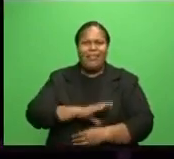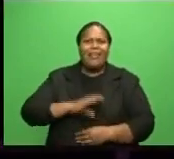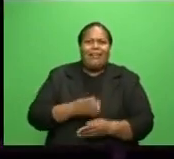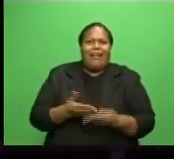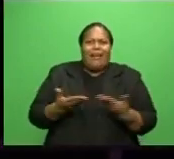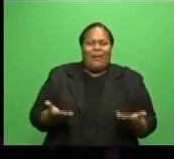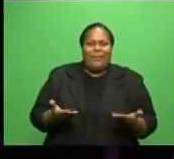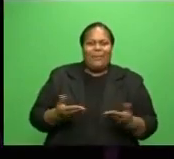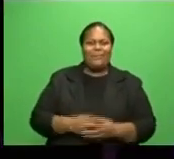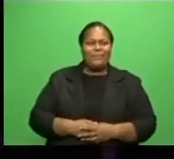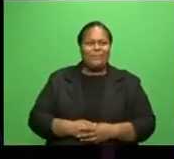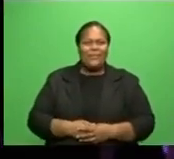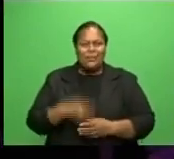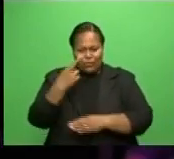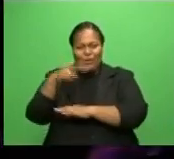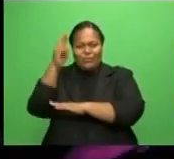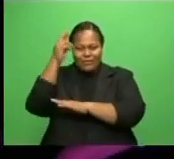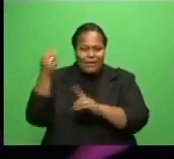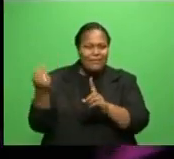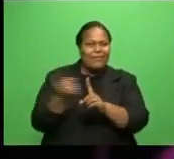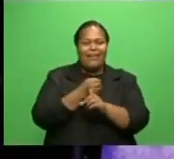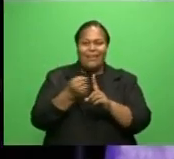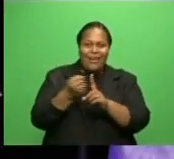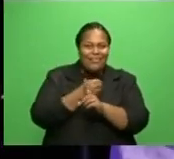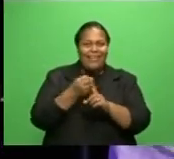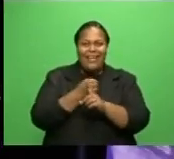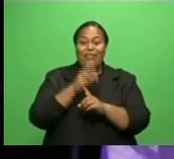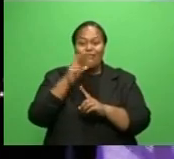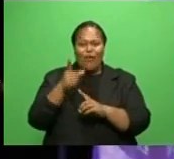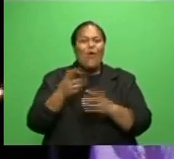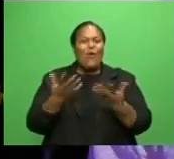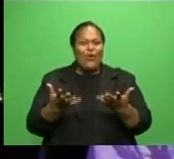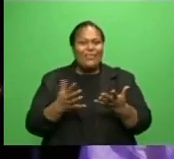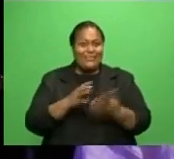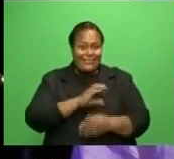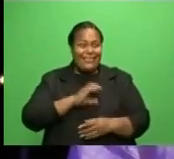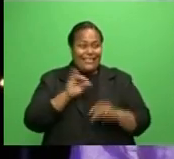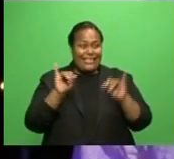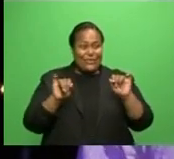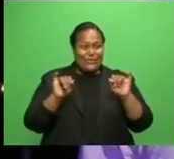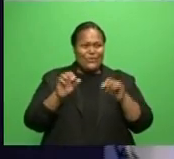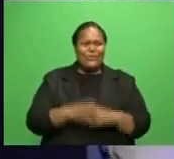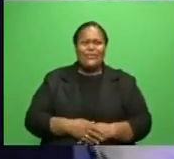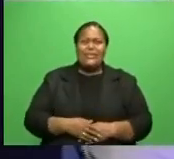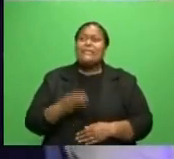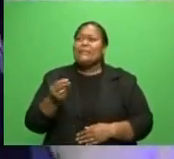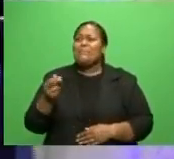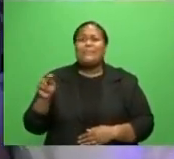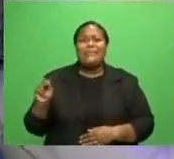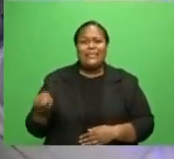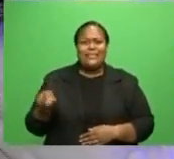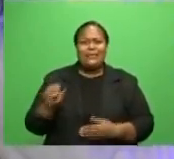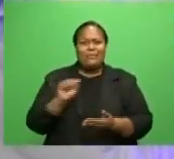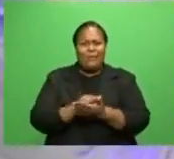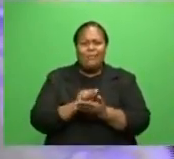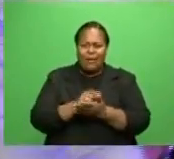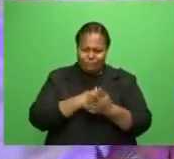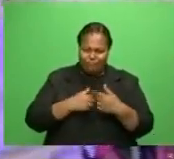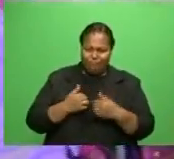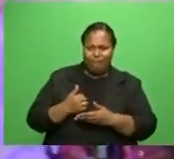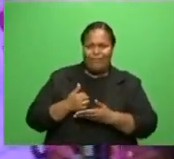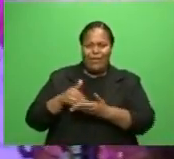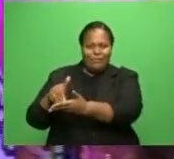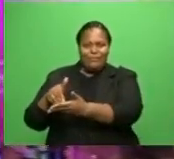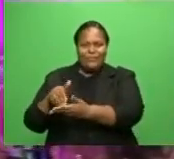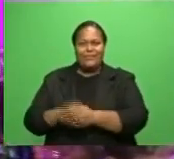our countries and loving the community that we're in that we love so dearly, especially those that are uniquely in need. Wow's Kids Fiji Shave or